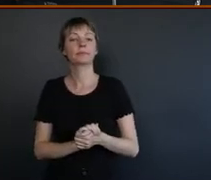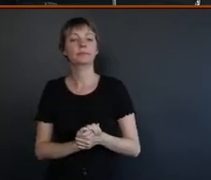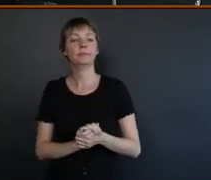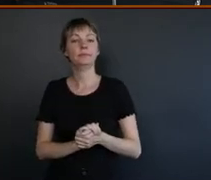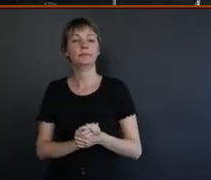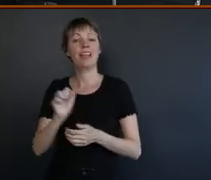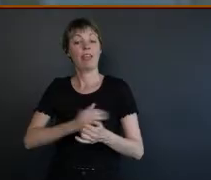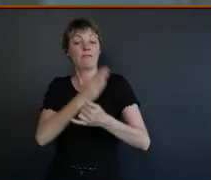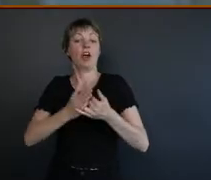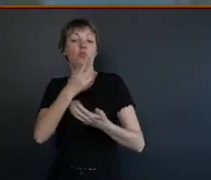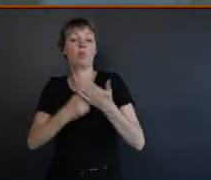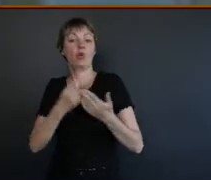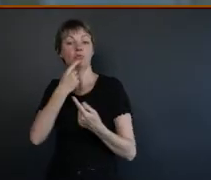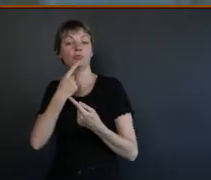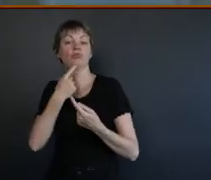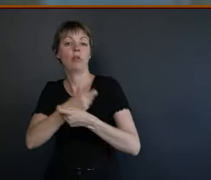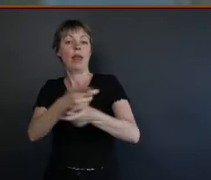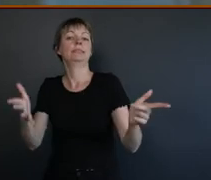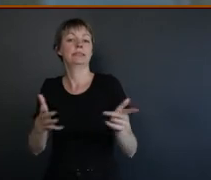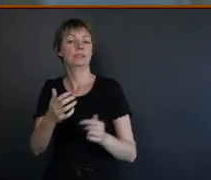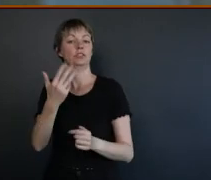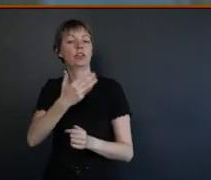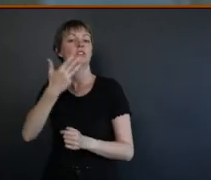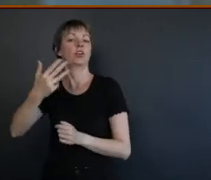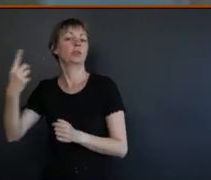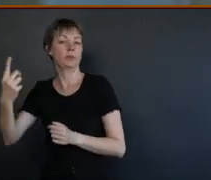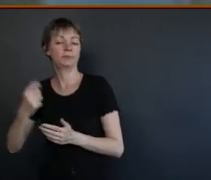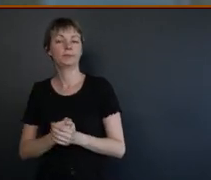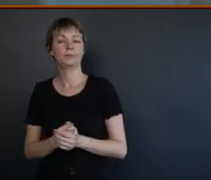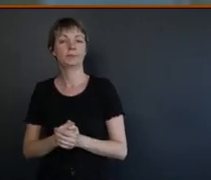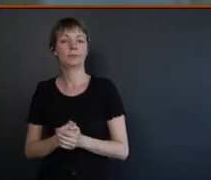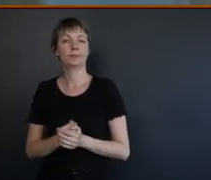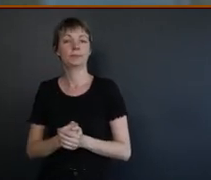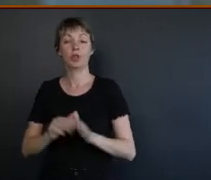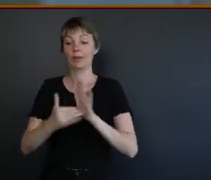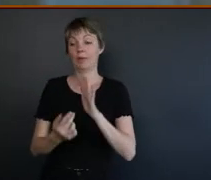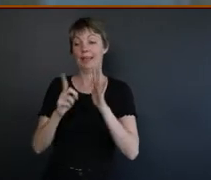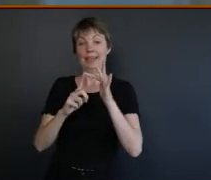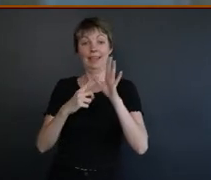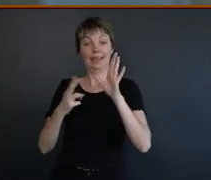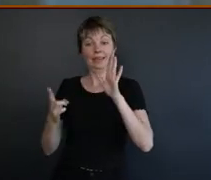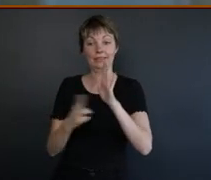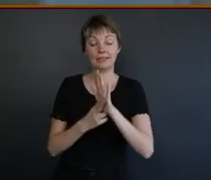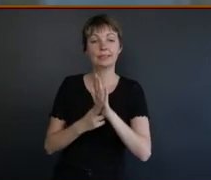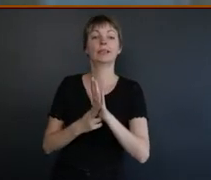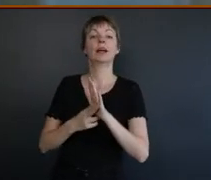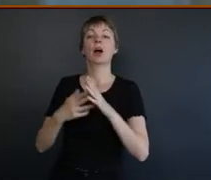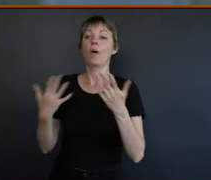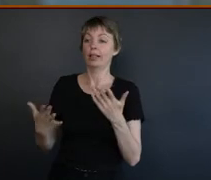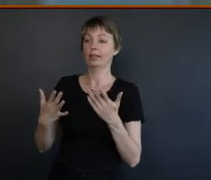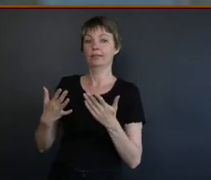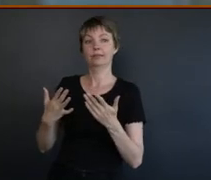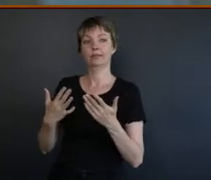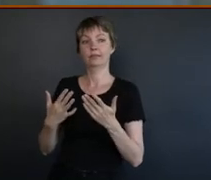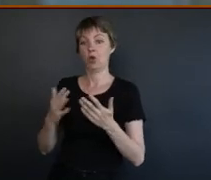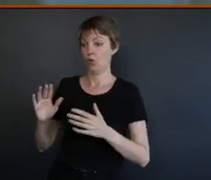So Ian, and I should point out that all of our panelists are just hot off the ground from being at the rally this